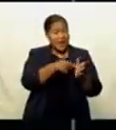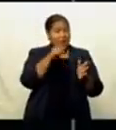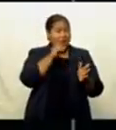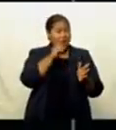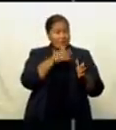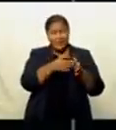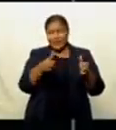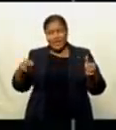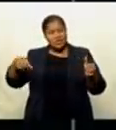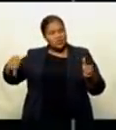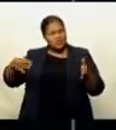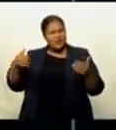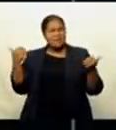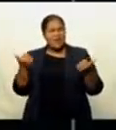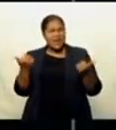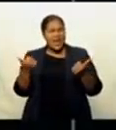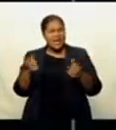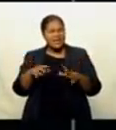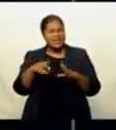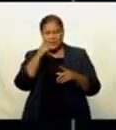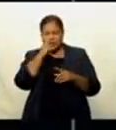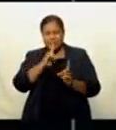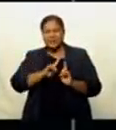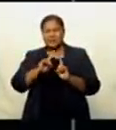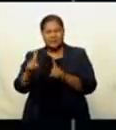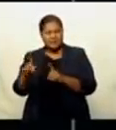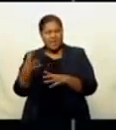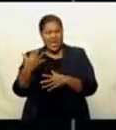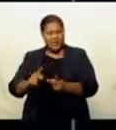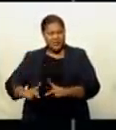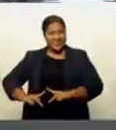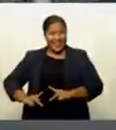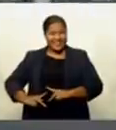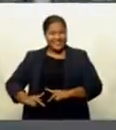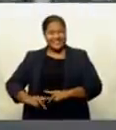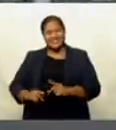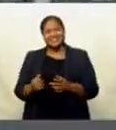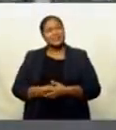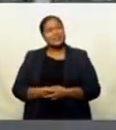number of patients were not able to access chemotherapy. Kelly Vadala reports.